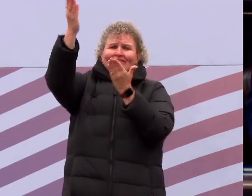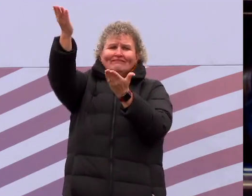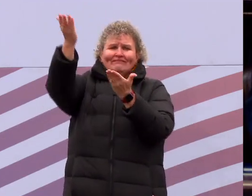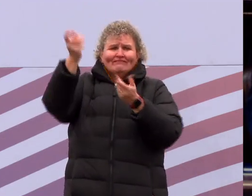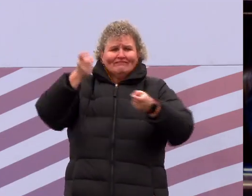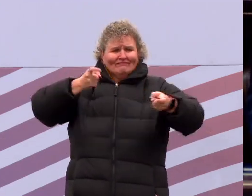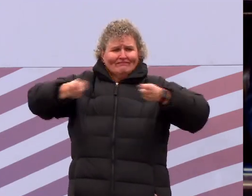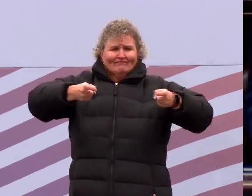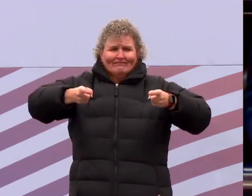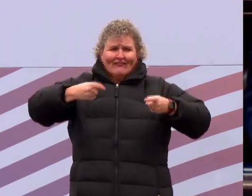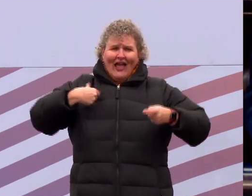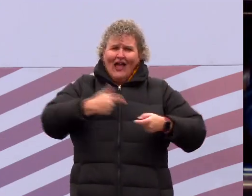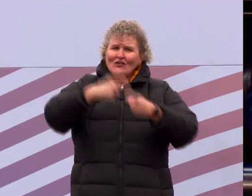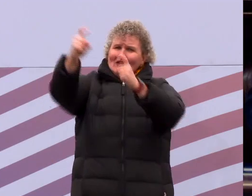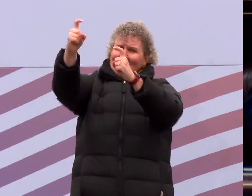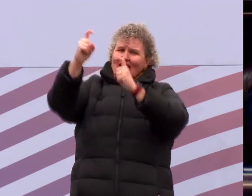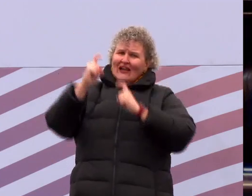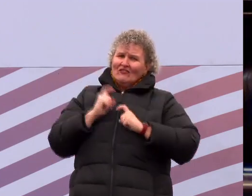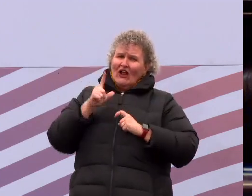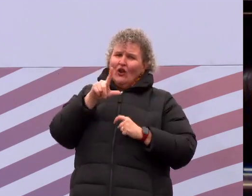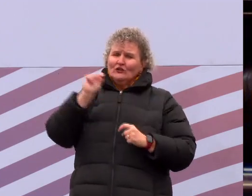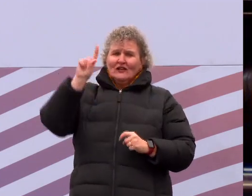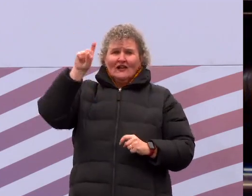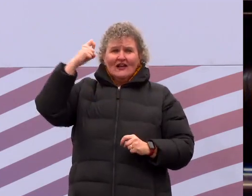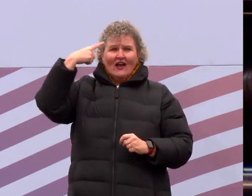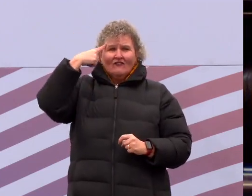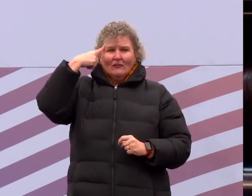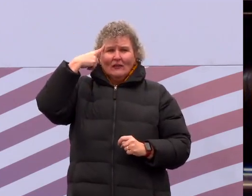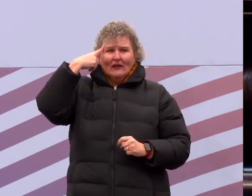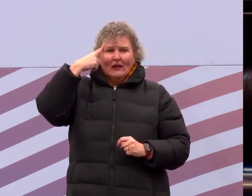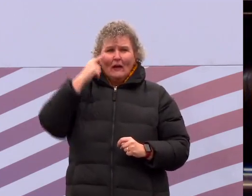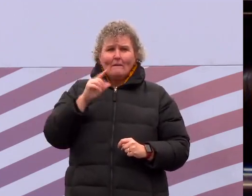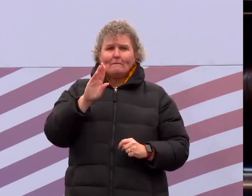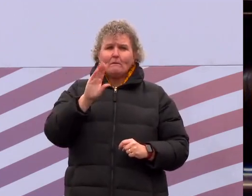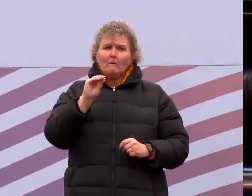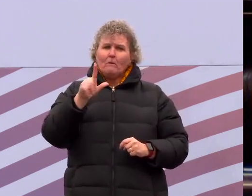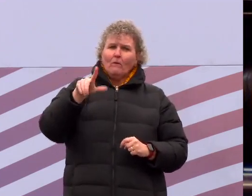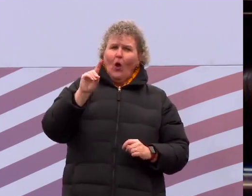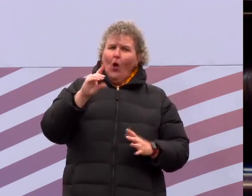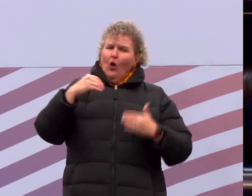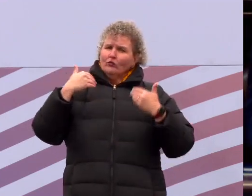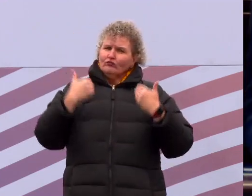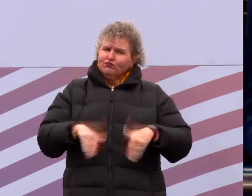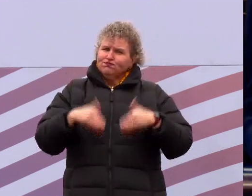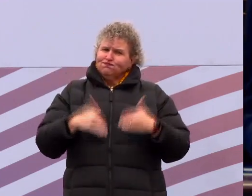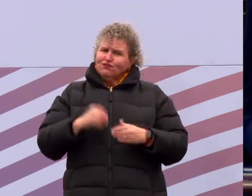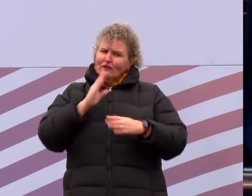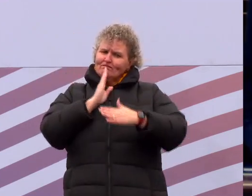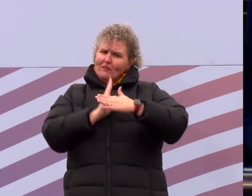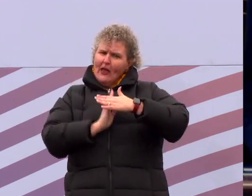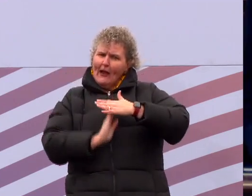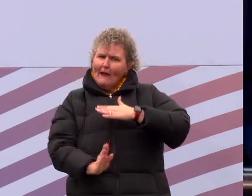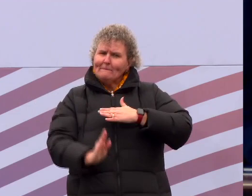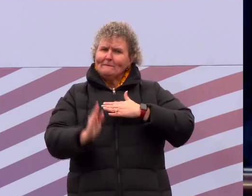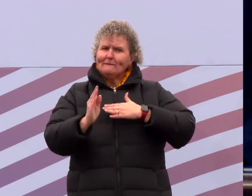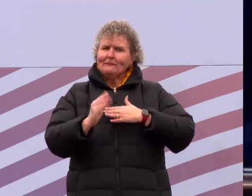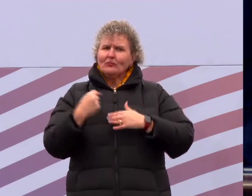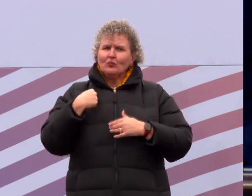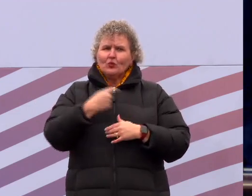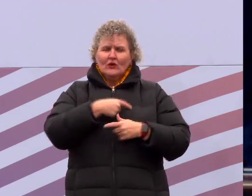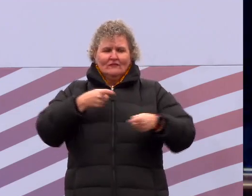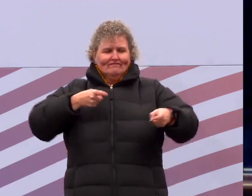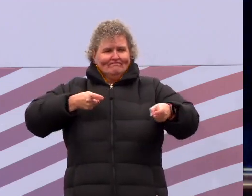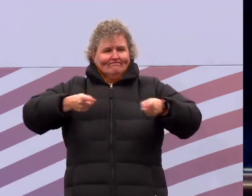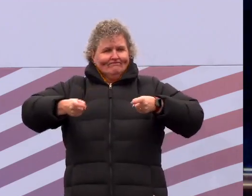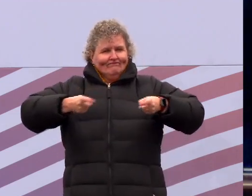great boldness and humility through your Holy Spirit as he presides over the Senate, encouraging them to